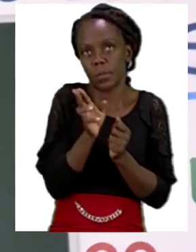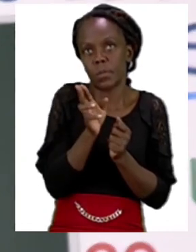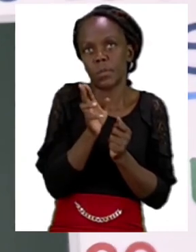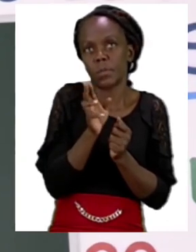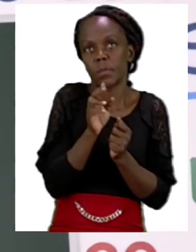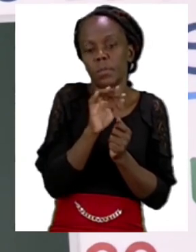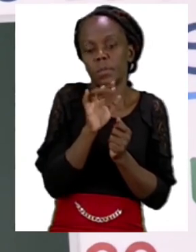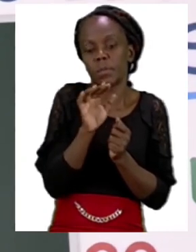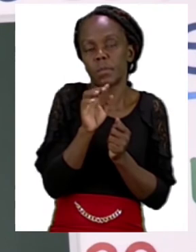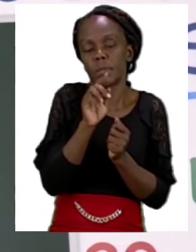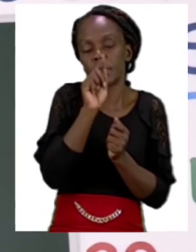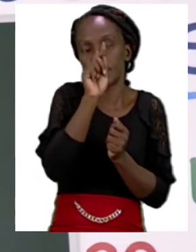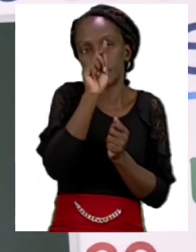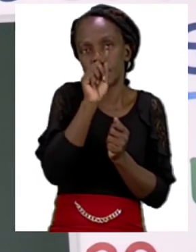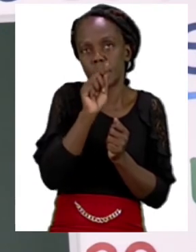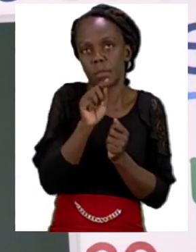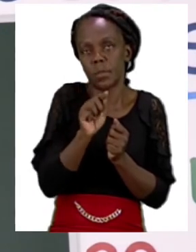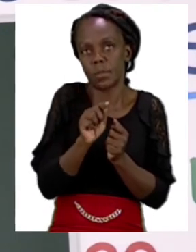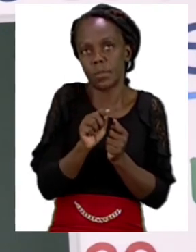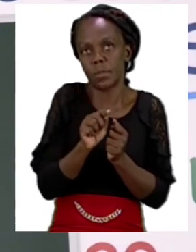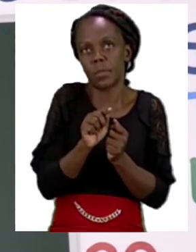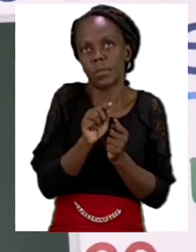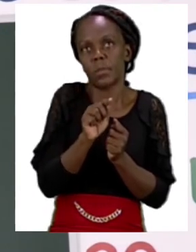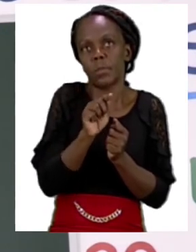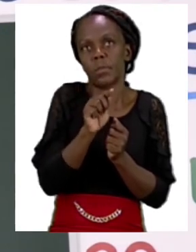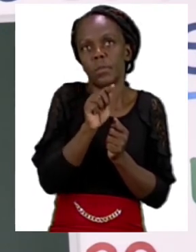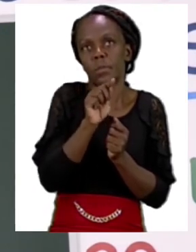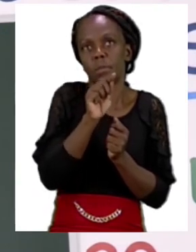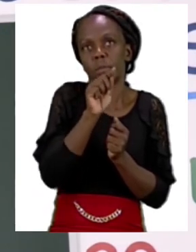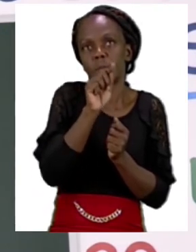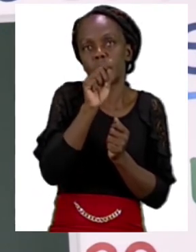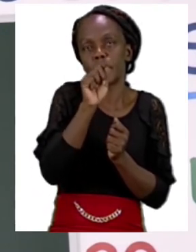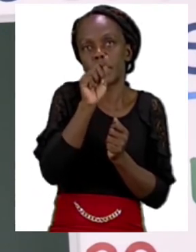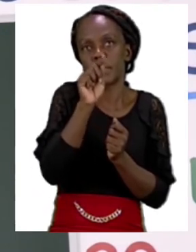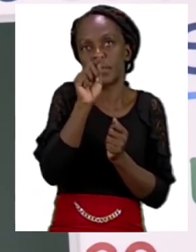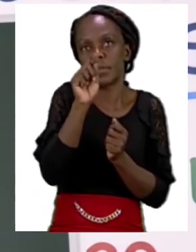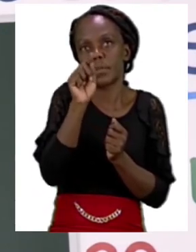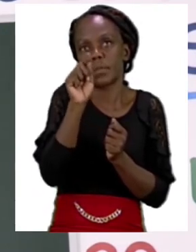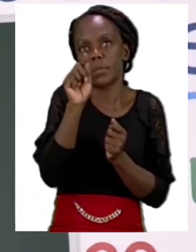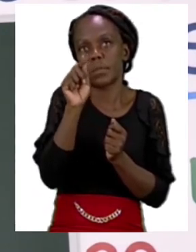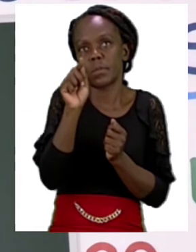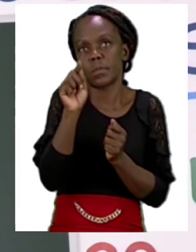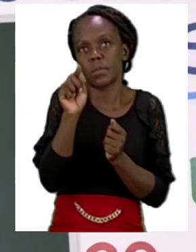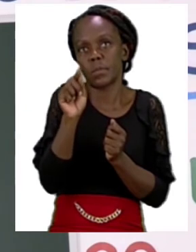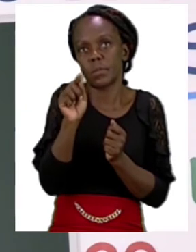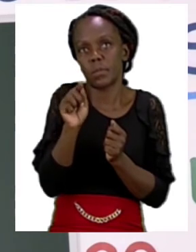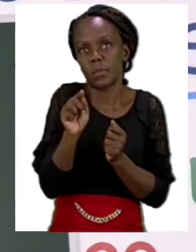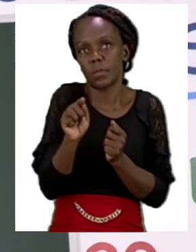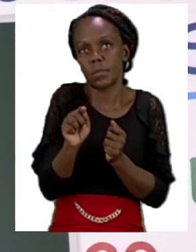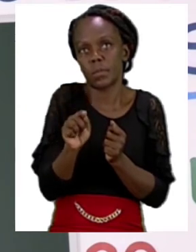me continue down up and round